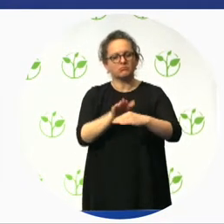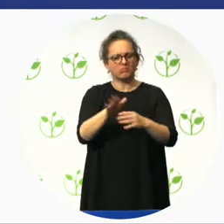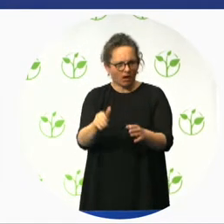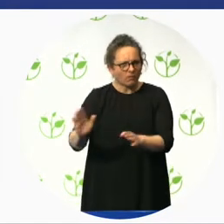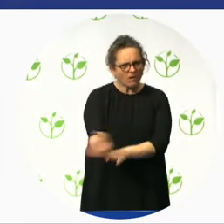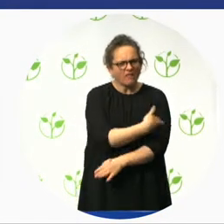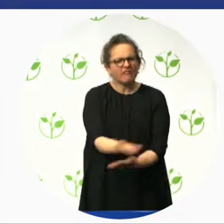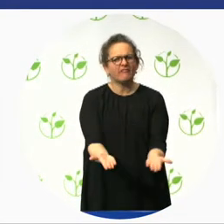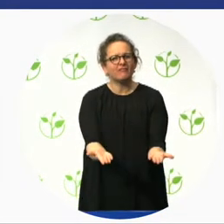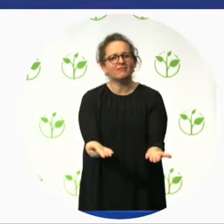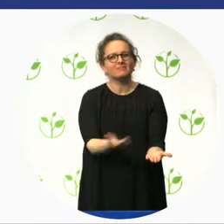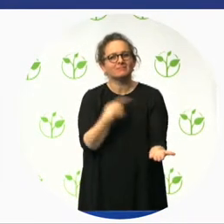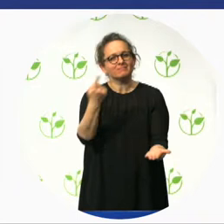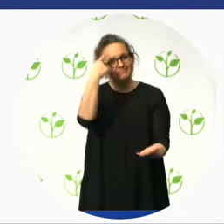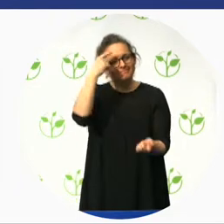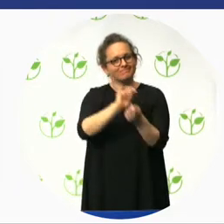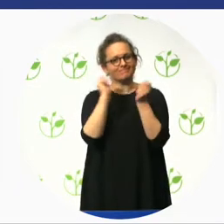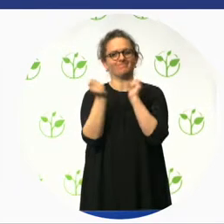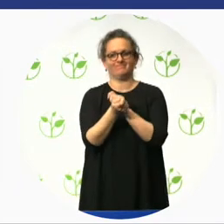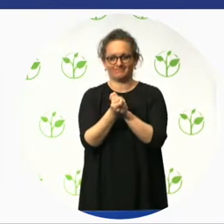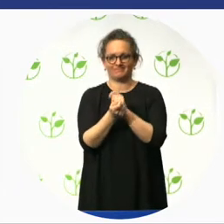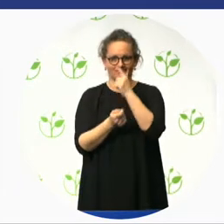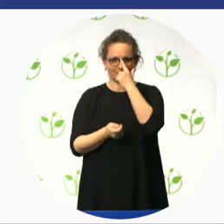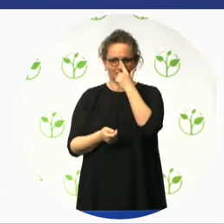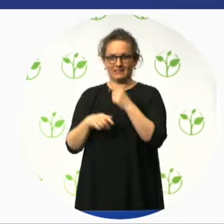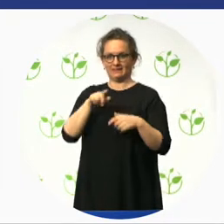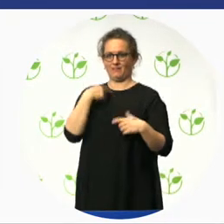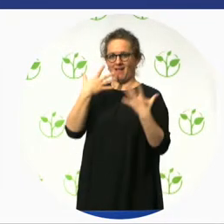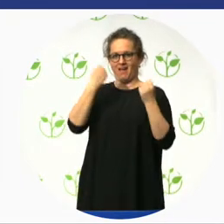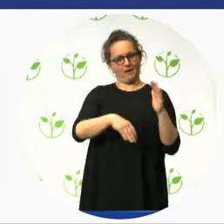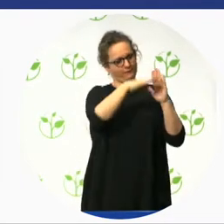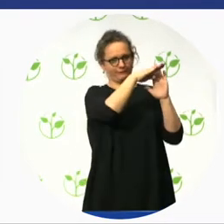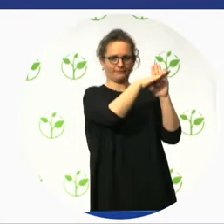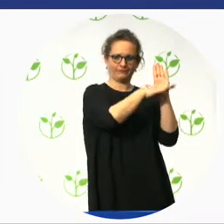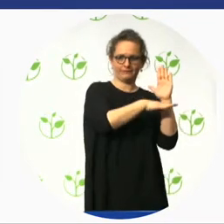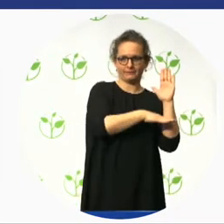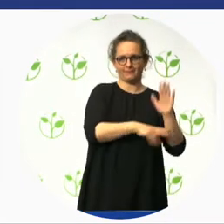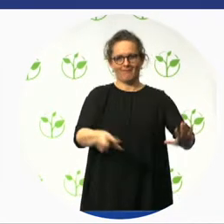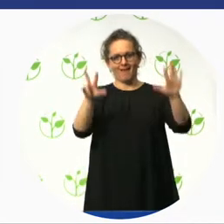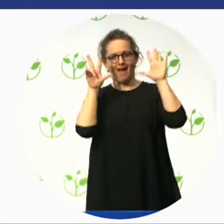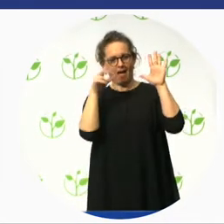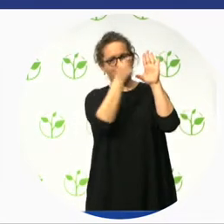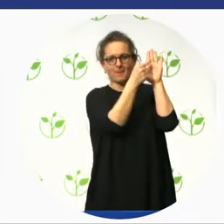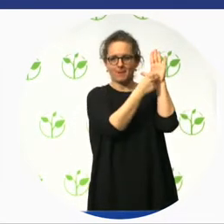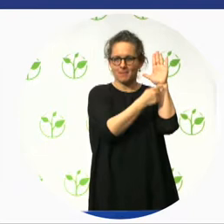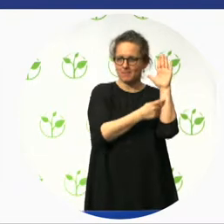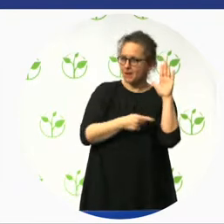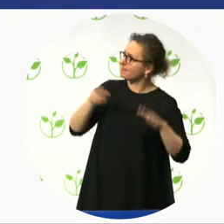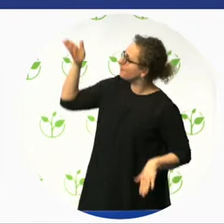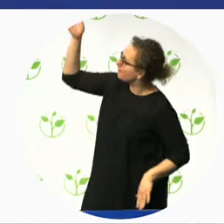And these various categories form the questionnaire or the rating survey. It's formed on lots of research around the world.